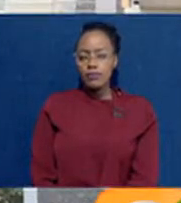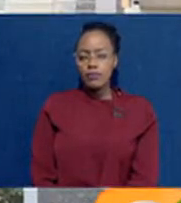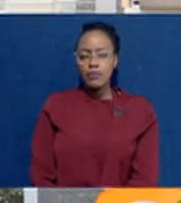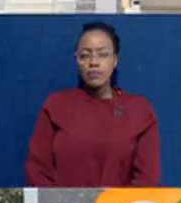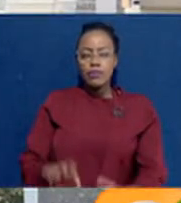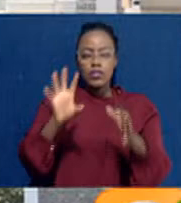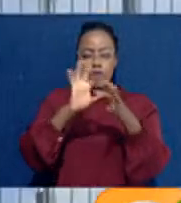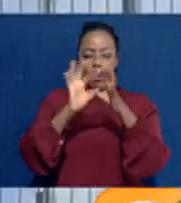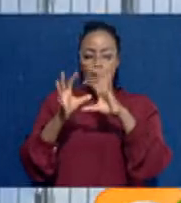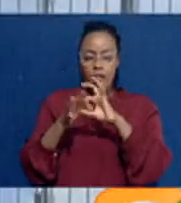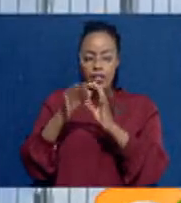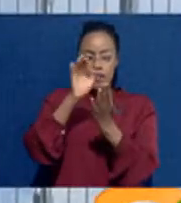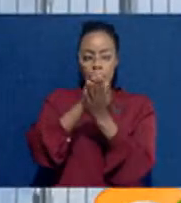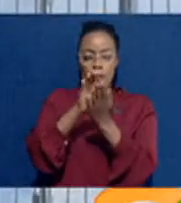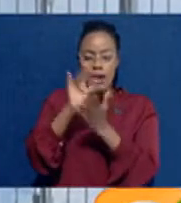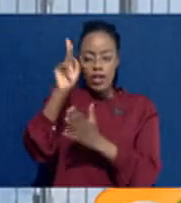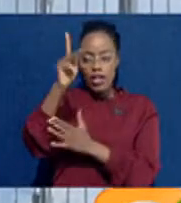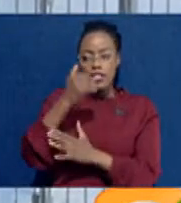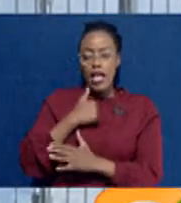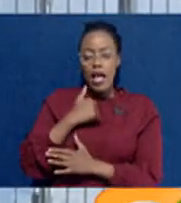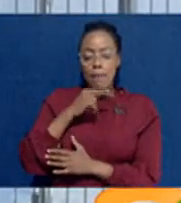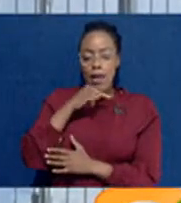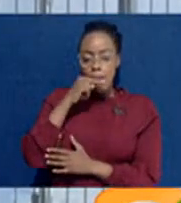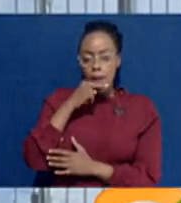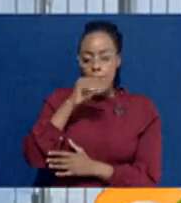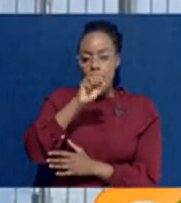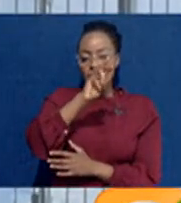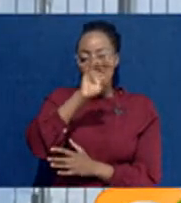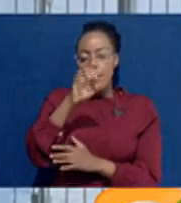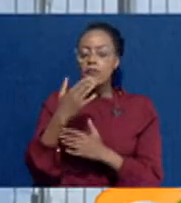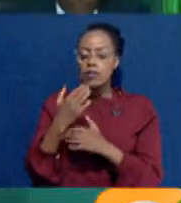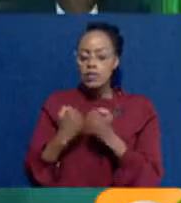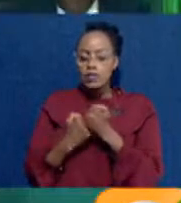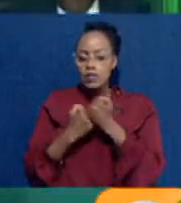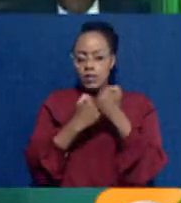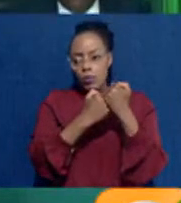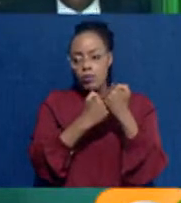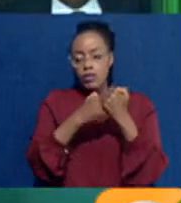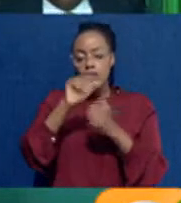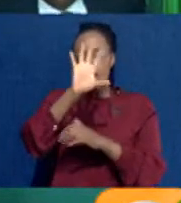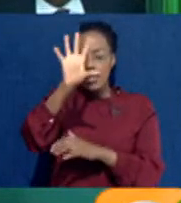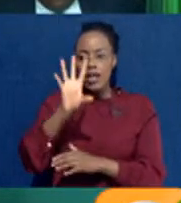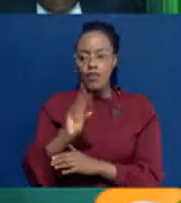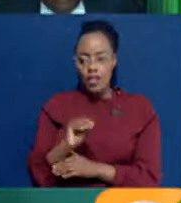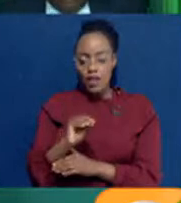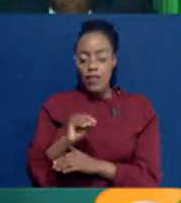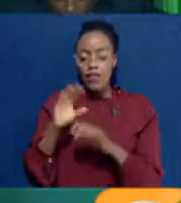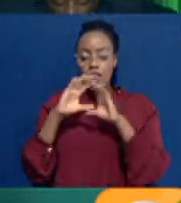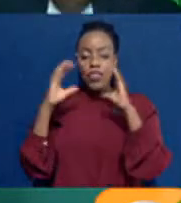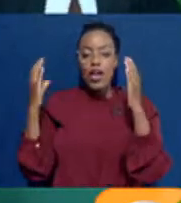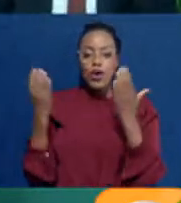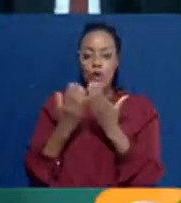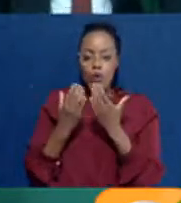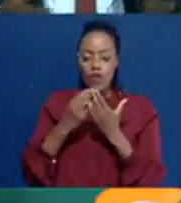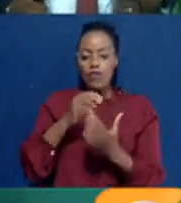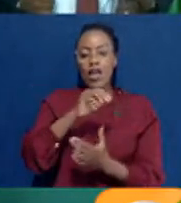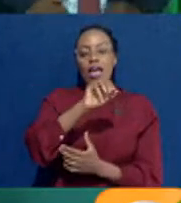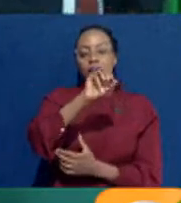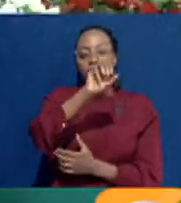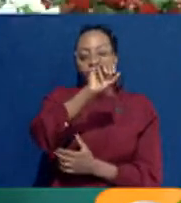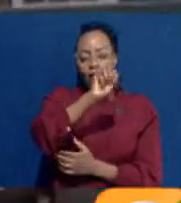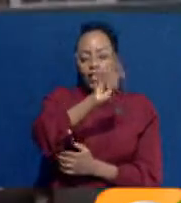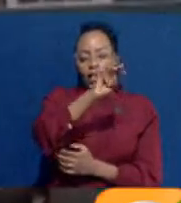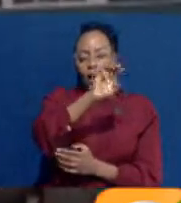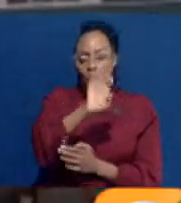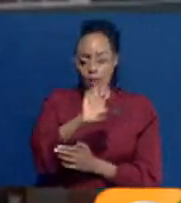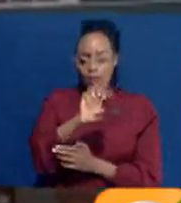Cooperative Bank of Kenya has been named the SME Financial of the Year in Africa at the Global SME Finance Awards